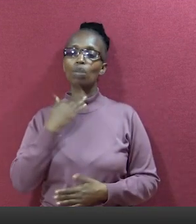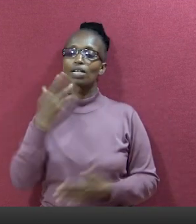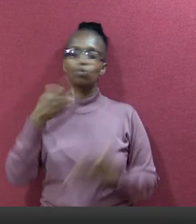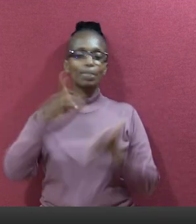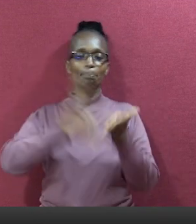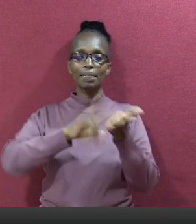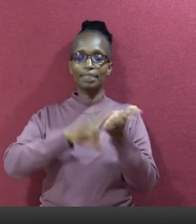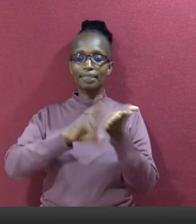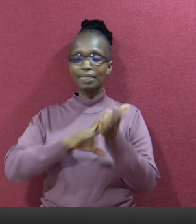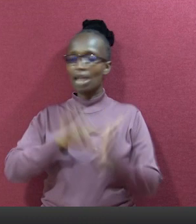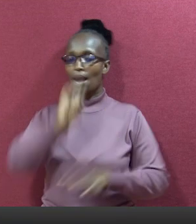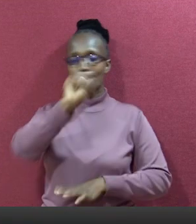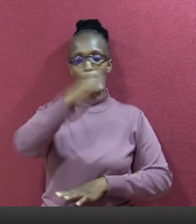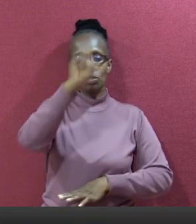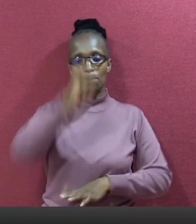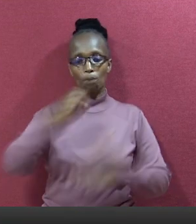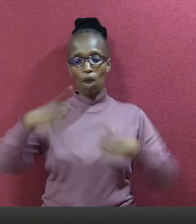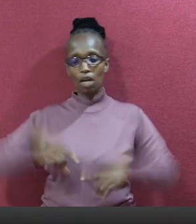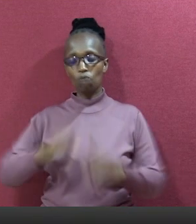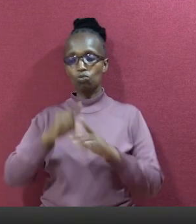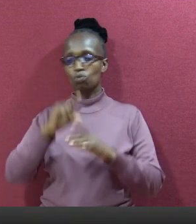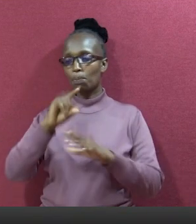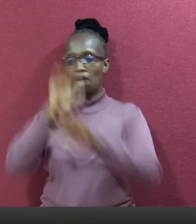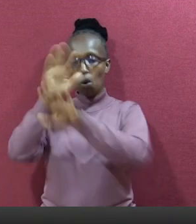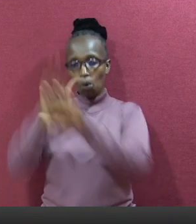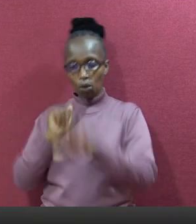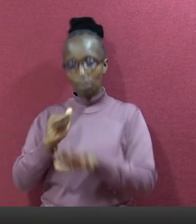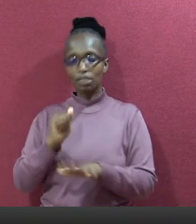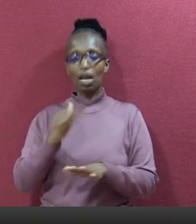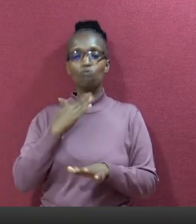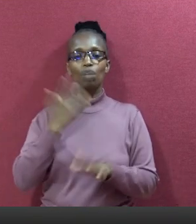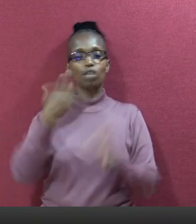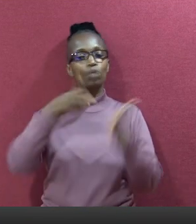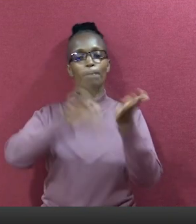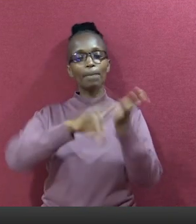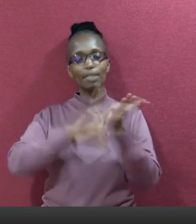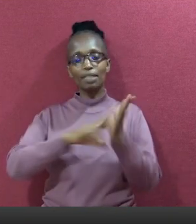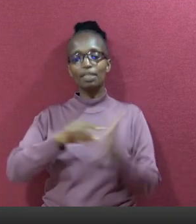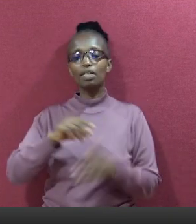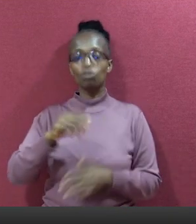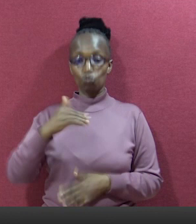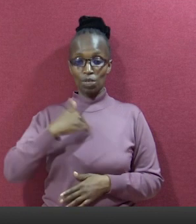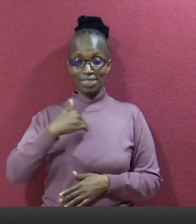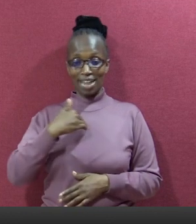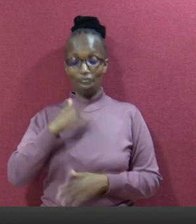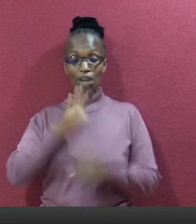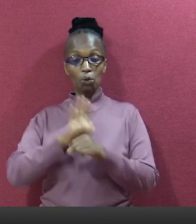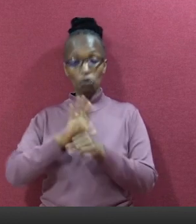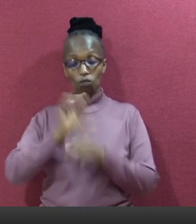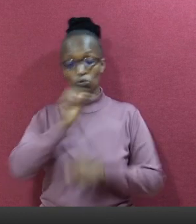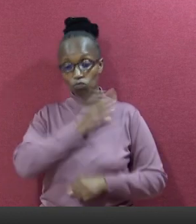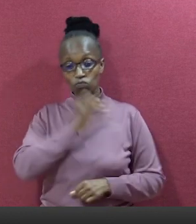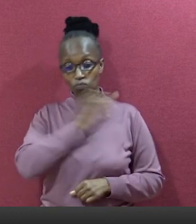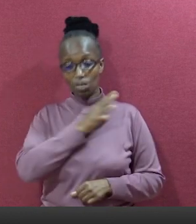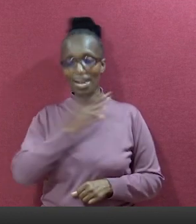repeat again. We will not allow to be conned Mr. Speaker. And we will repeat again. It's going to be noisy and messy Mr.